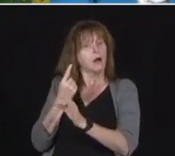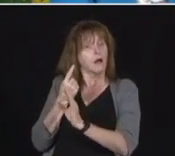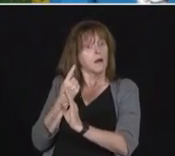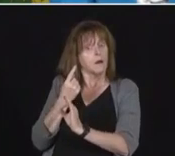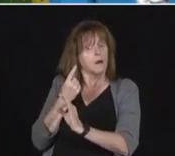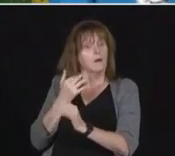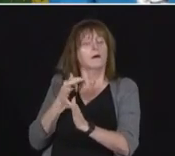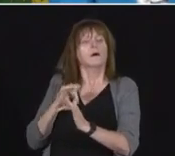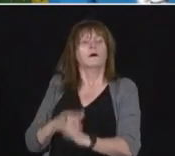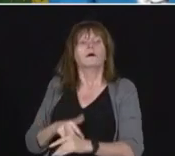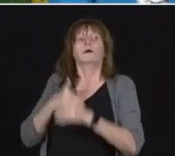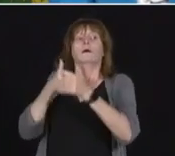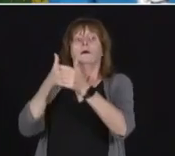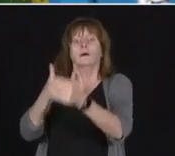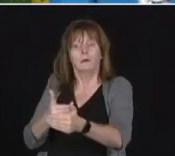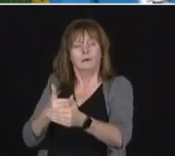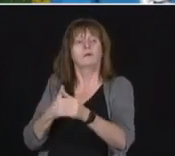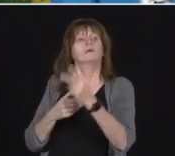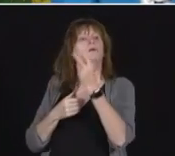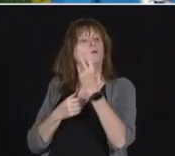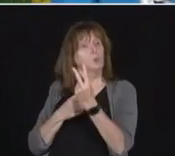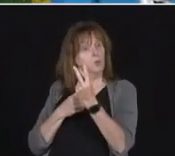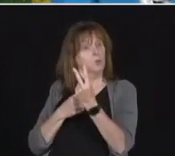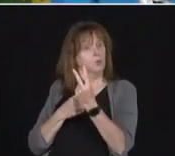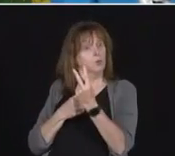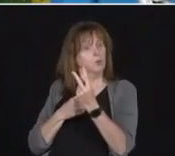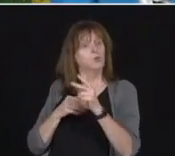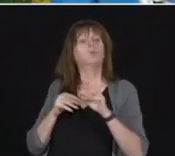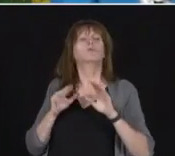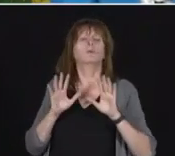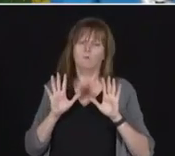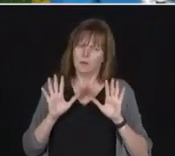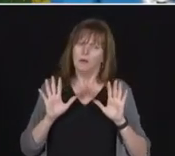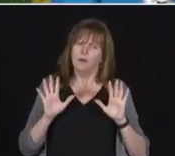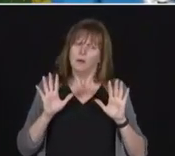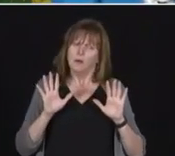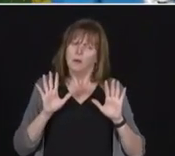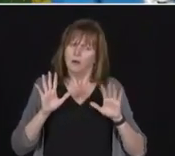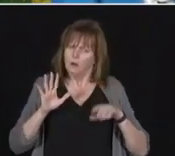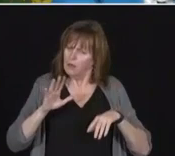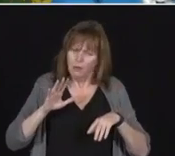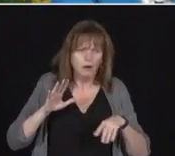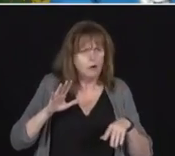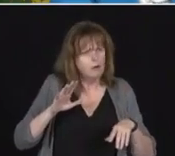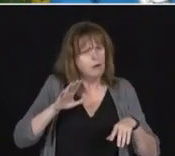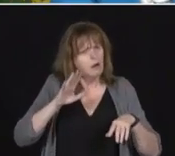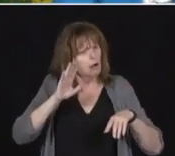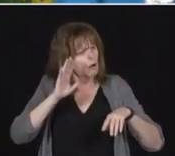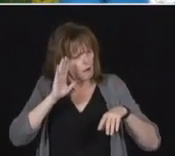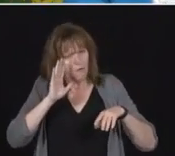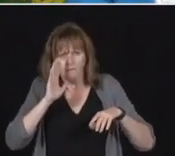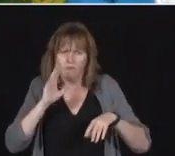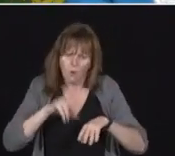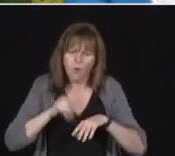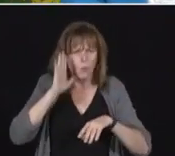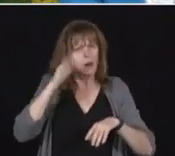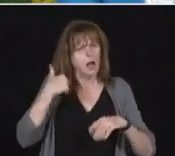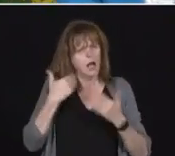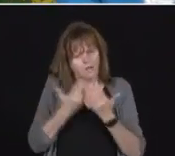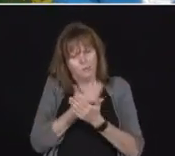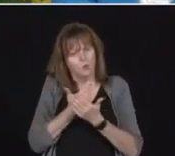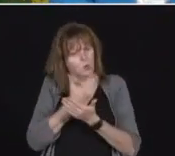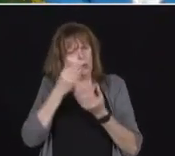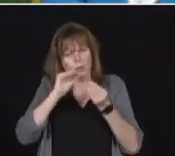when the appropriate time comes for modelling, that we will, of course, have it done and we will, of course, provide it to you in an open and transparent manner.